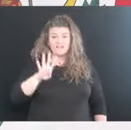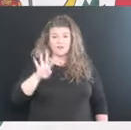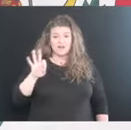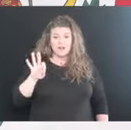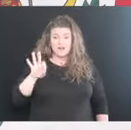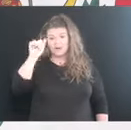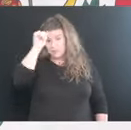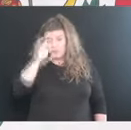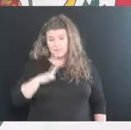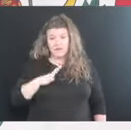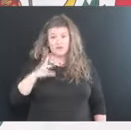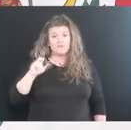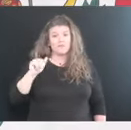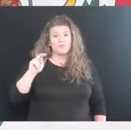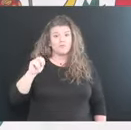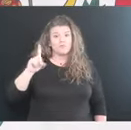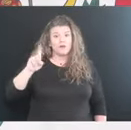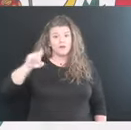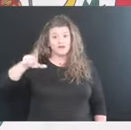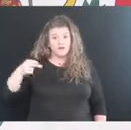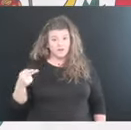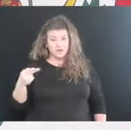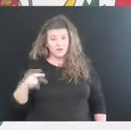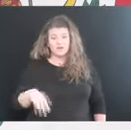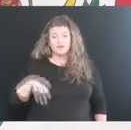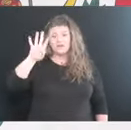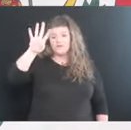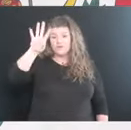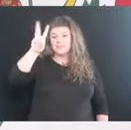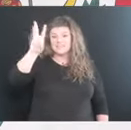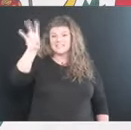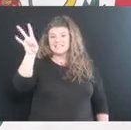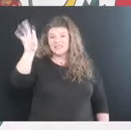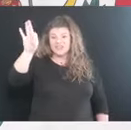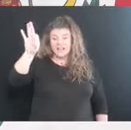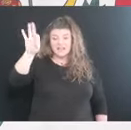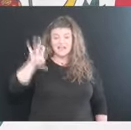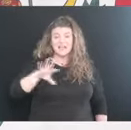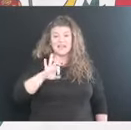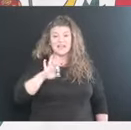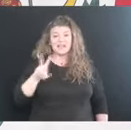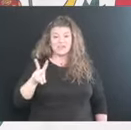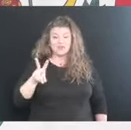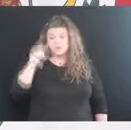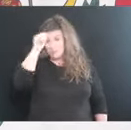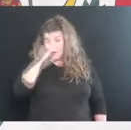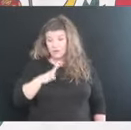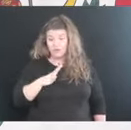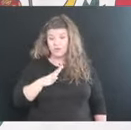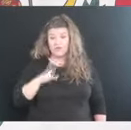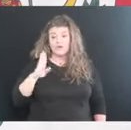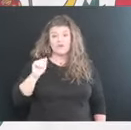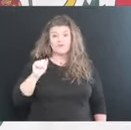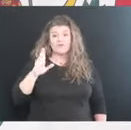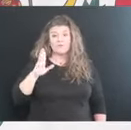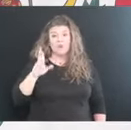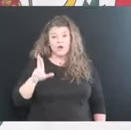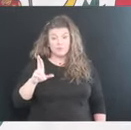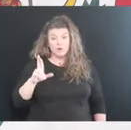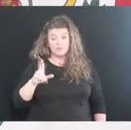year old male from Randolph County. The 4,679 death a 92 year old male from Barber County.